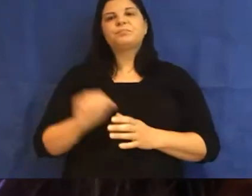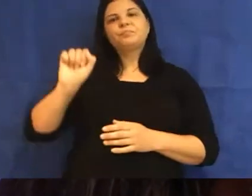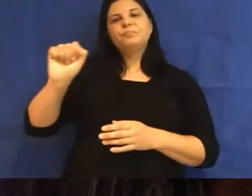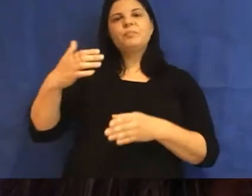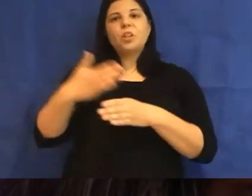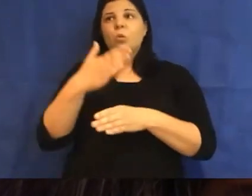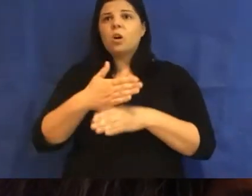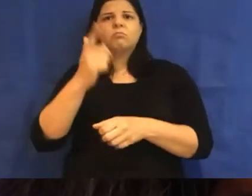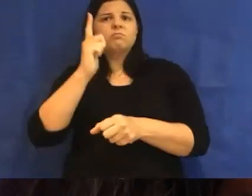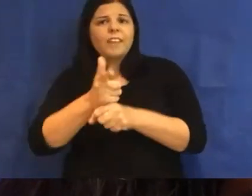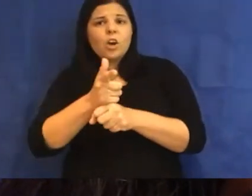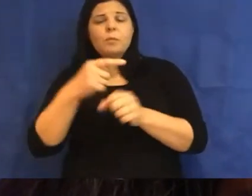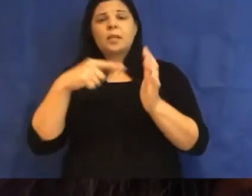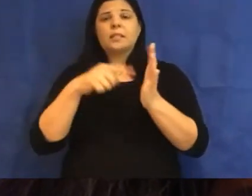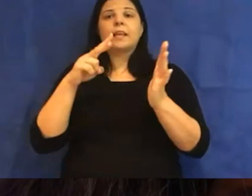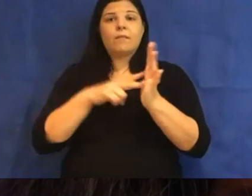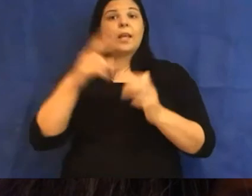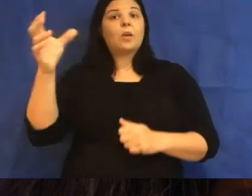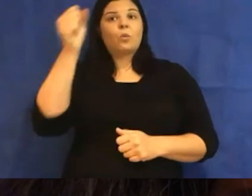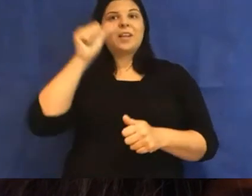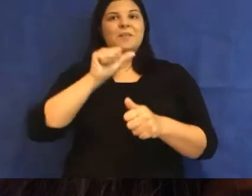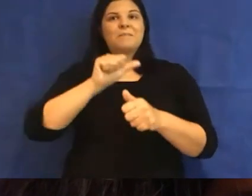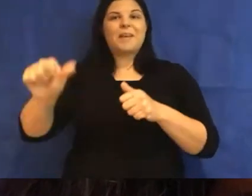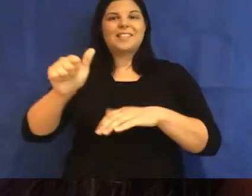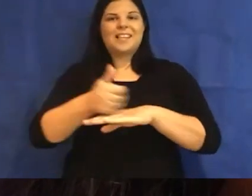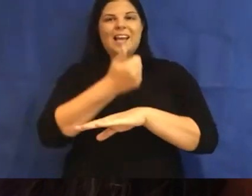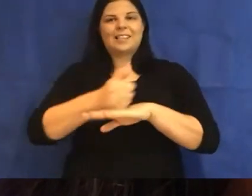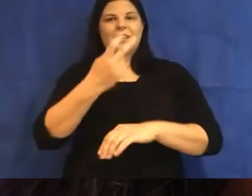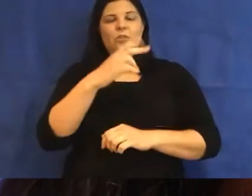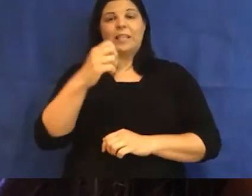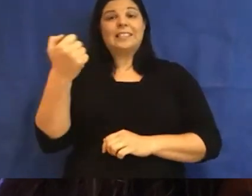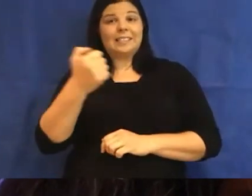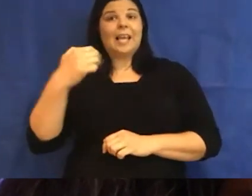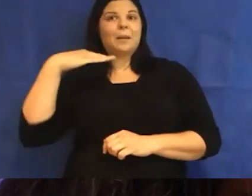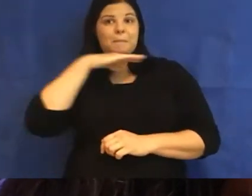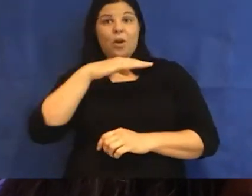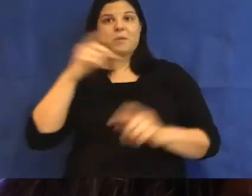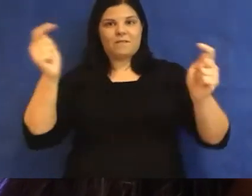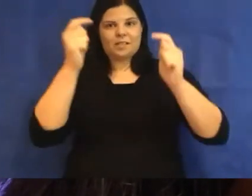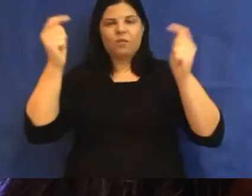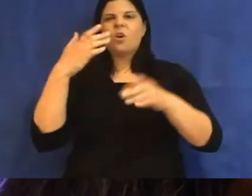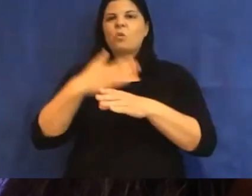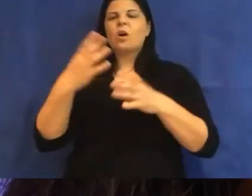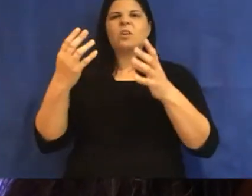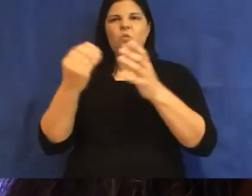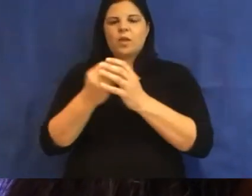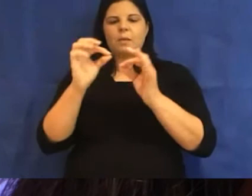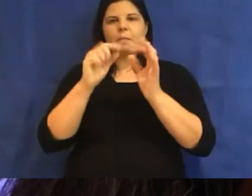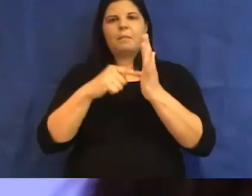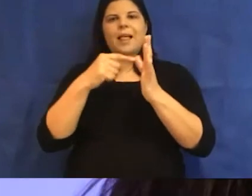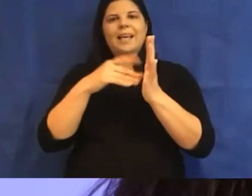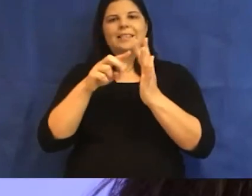sorry, winning Best Actor in 2016 in the Made in Melbourne Film Festival. She has worked alongside Blazing Arrow Films and CF